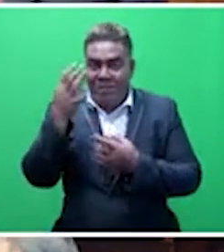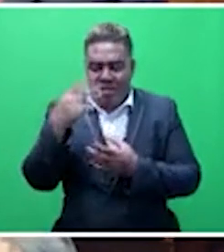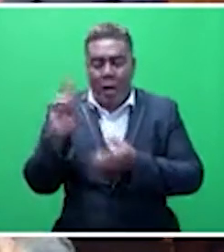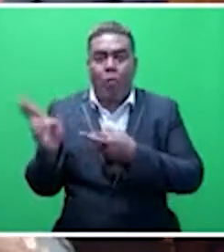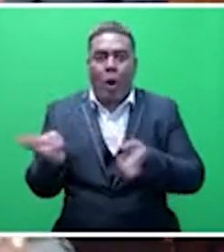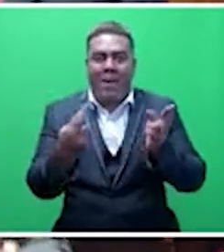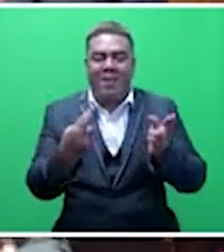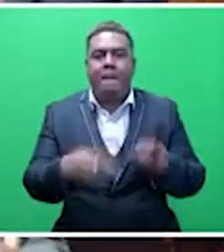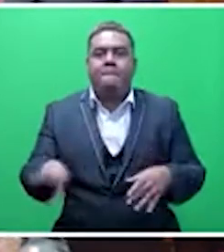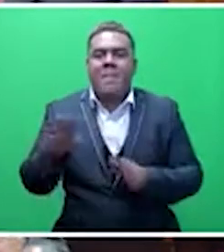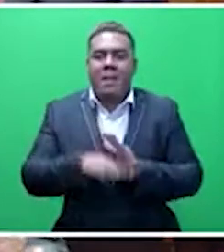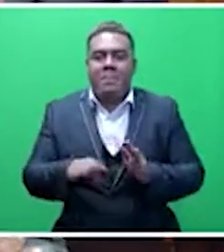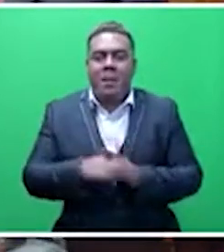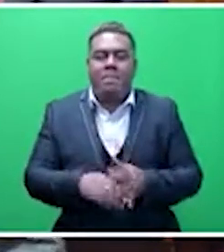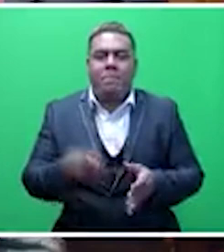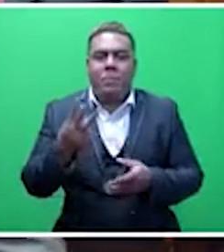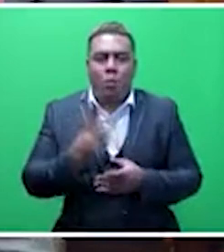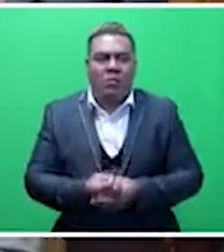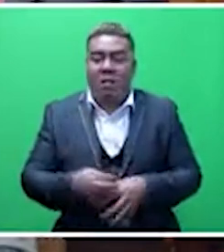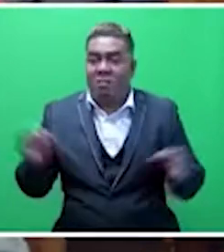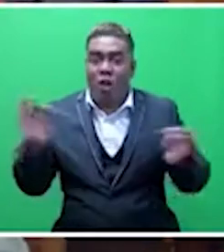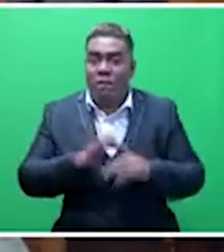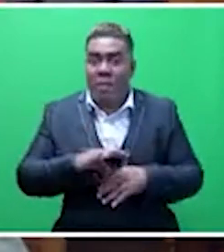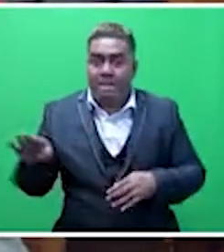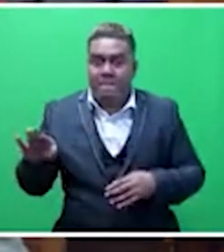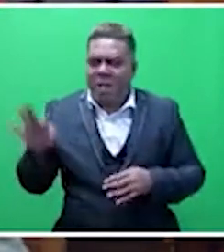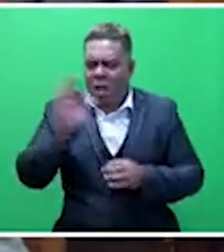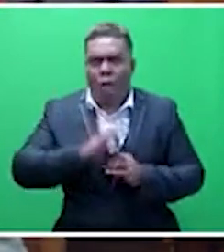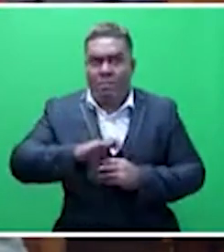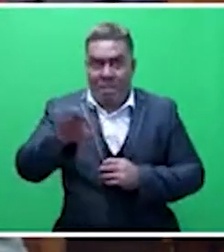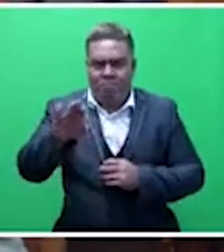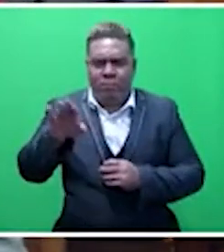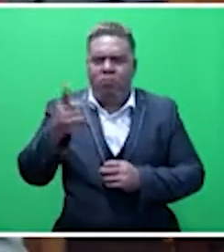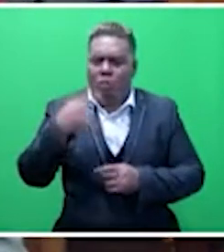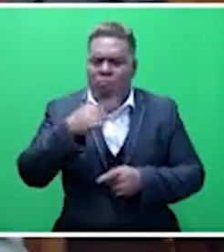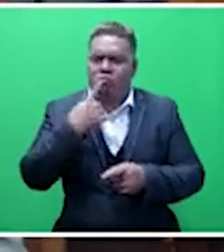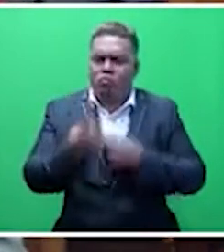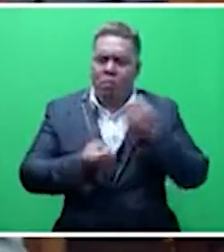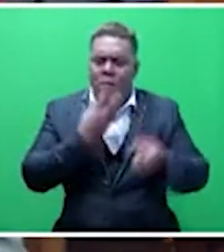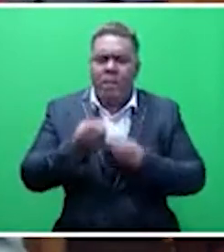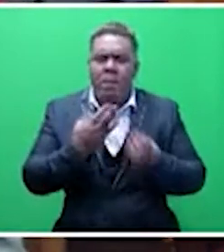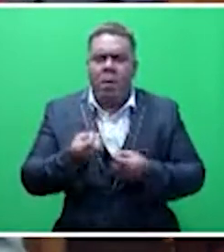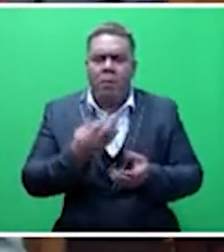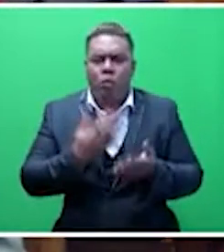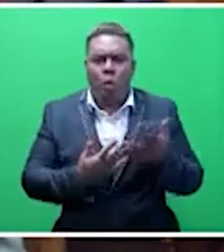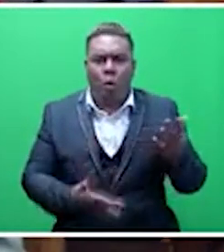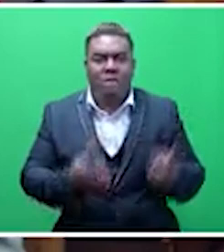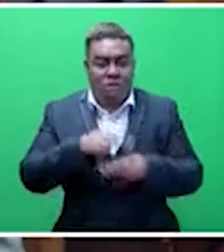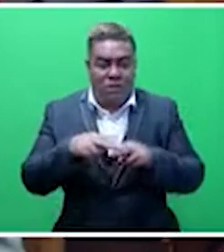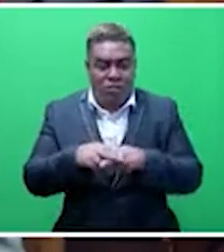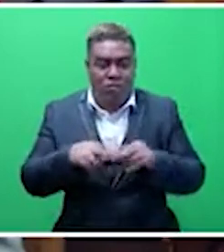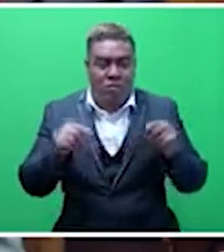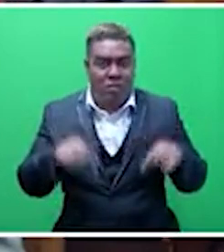recommended a minimum wage increase. None of them, none of them have mentioned that. None of them mentioned that in Fiji